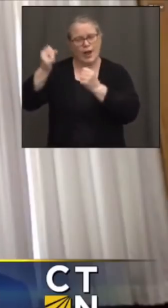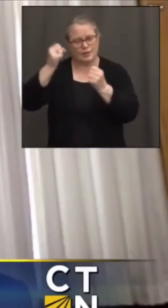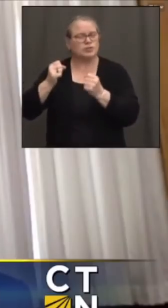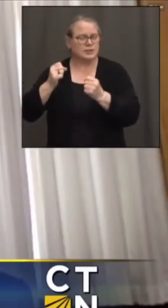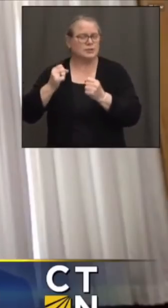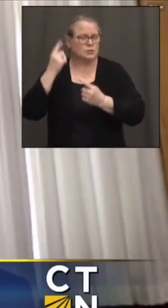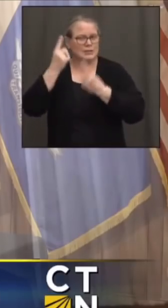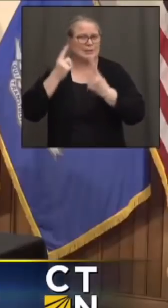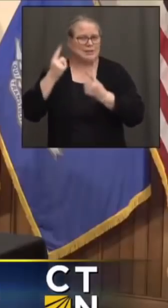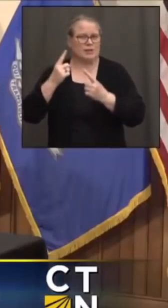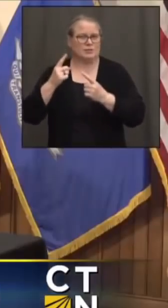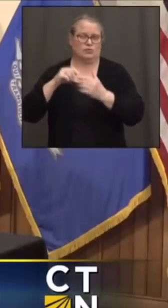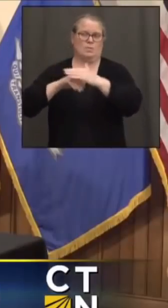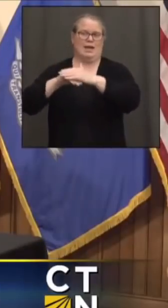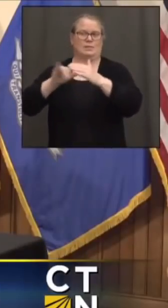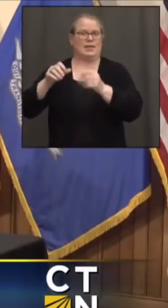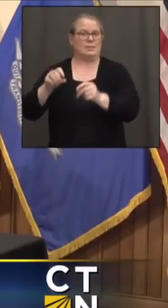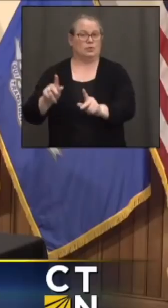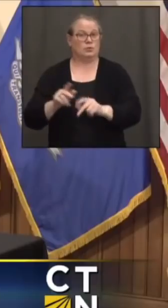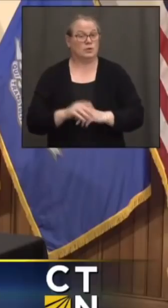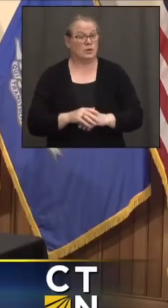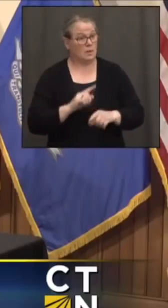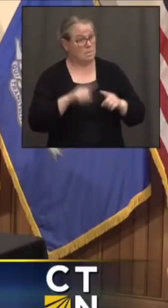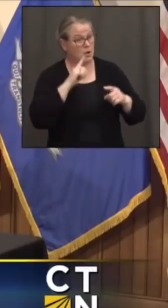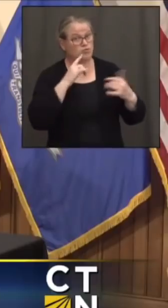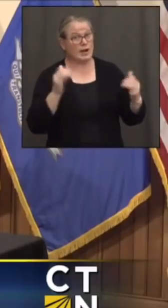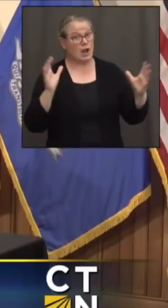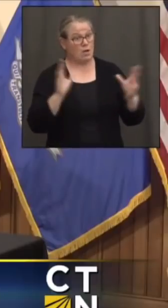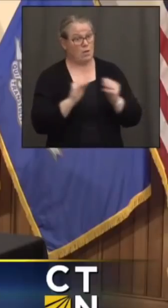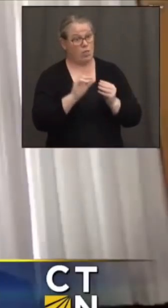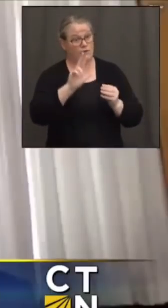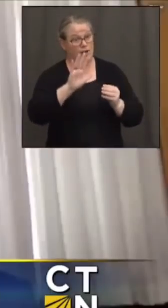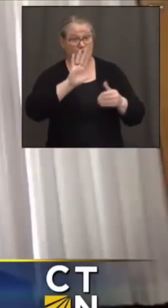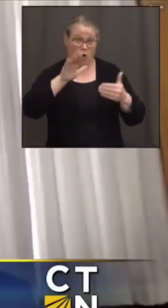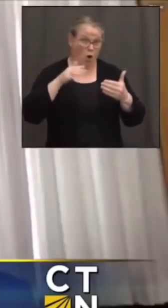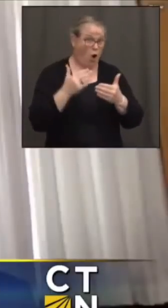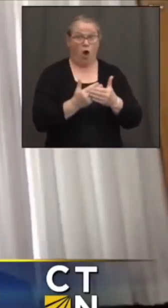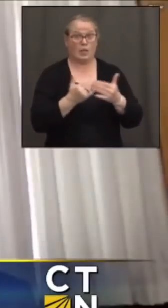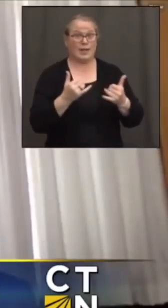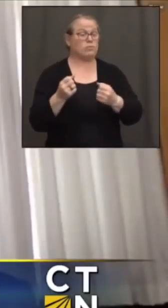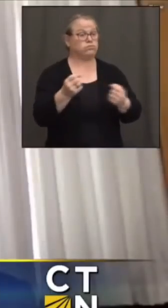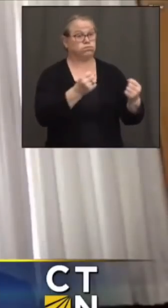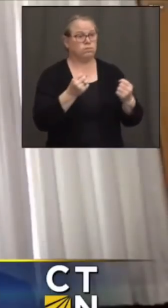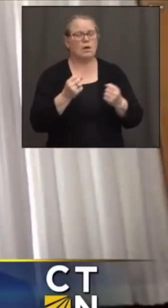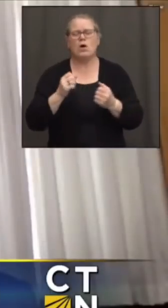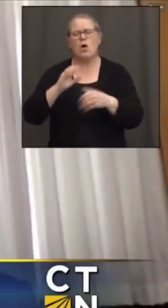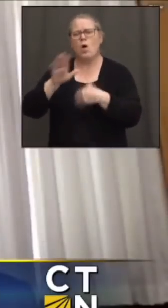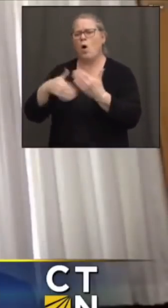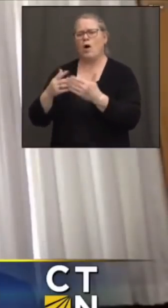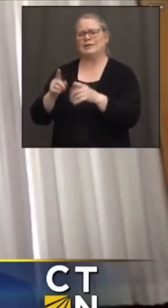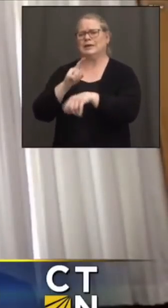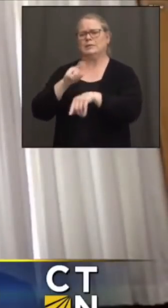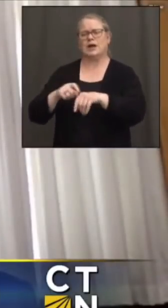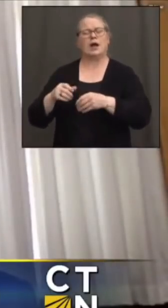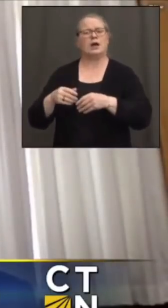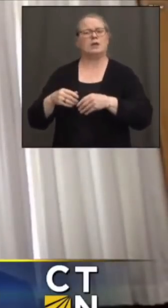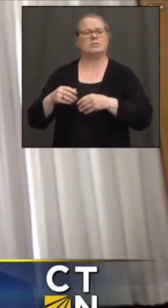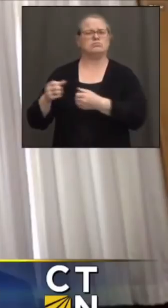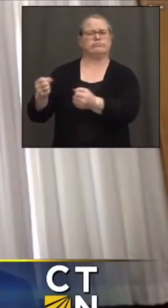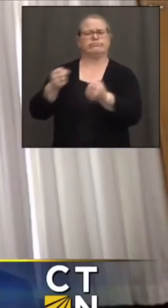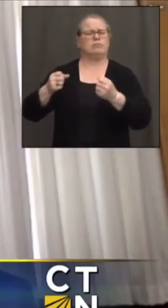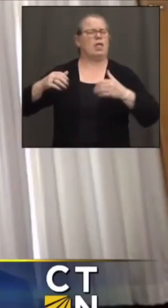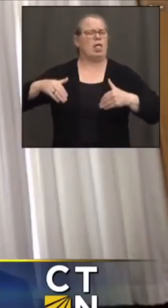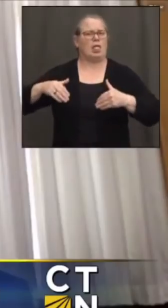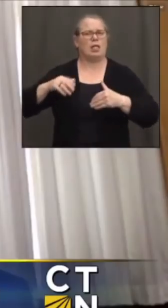opportunity. But all 35 are out on the road now, right? Not all deployed at the same time yet. That's part of what these